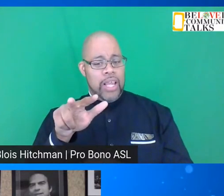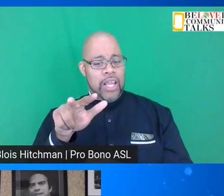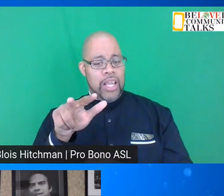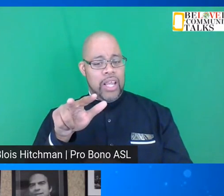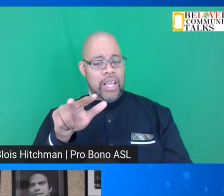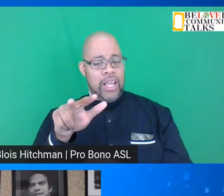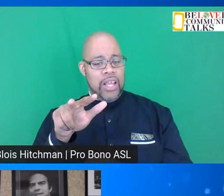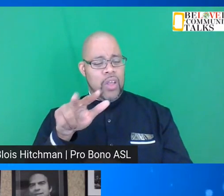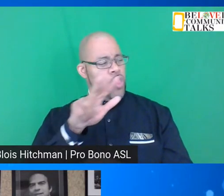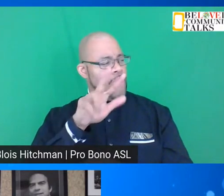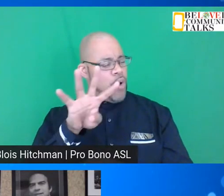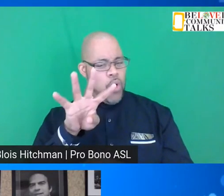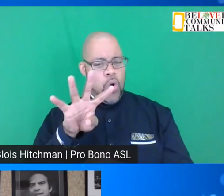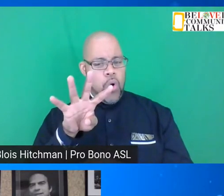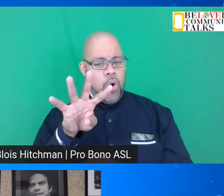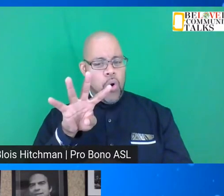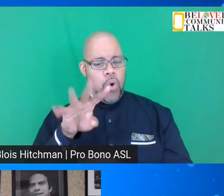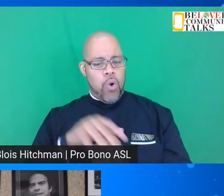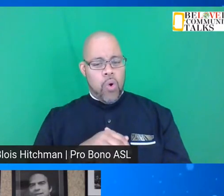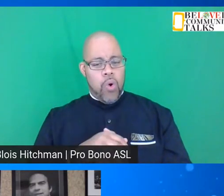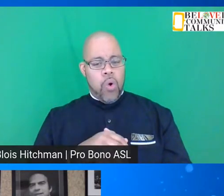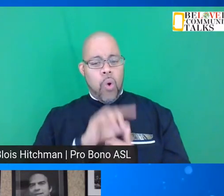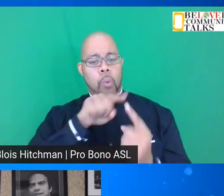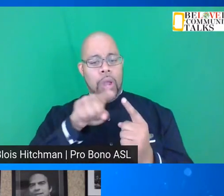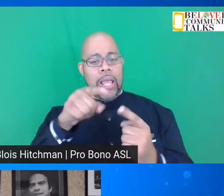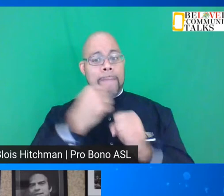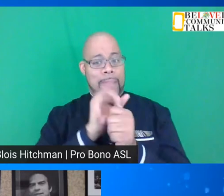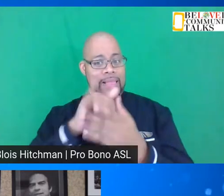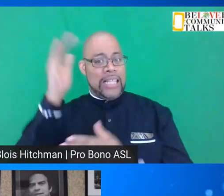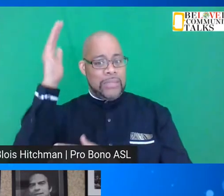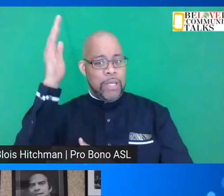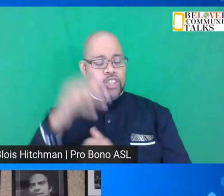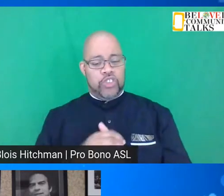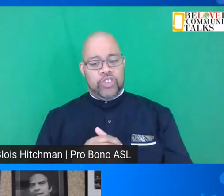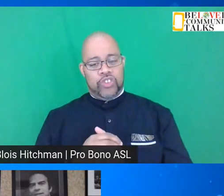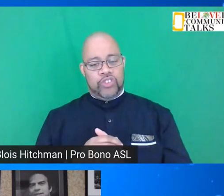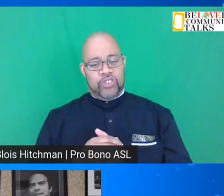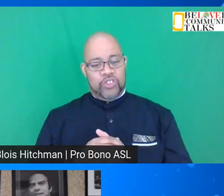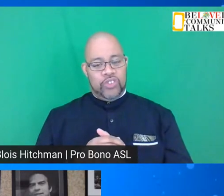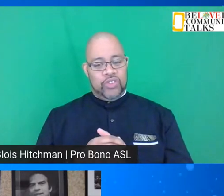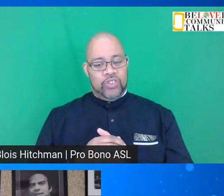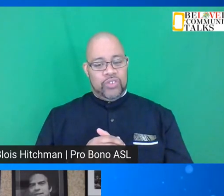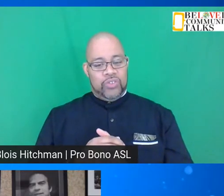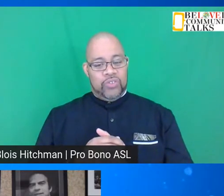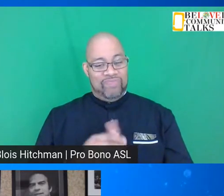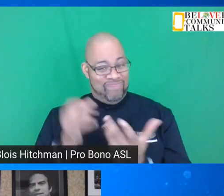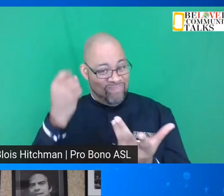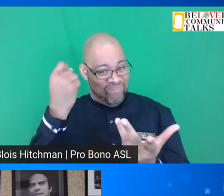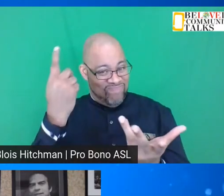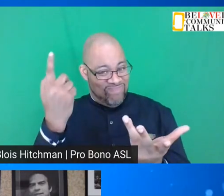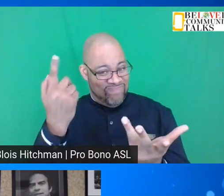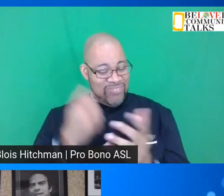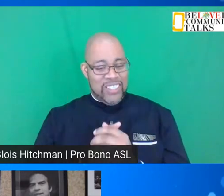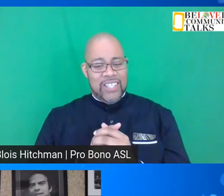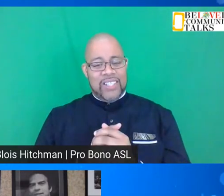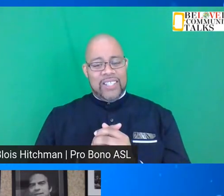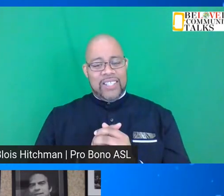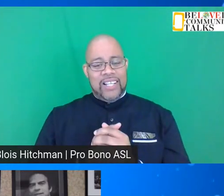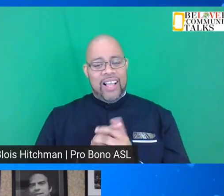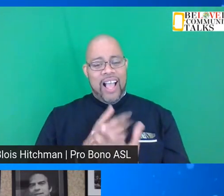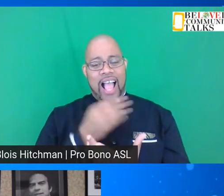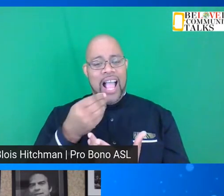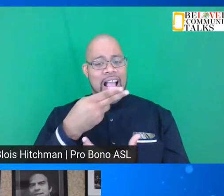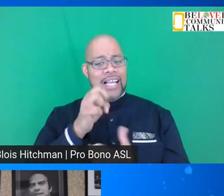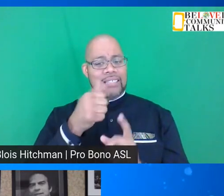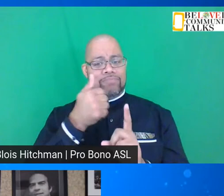or 34 when he made that speech. See, I mean and